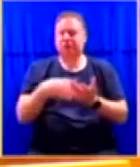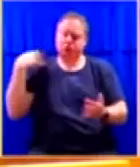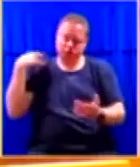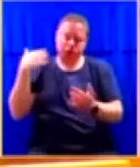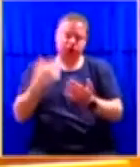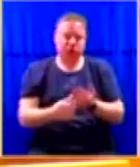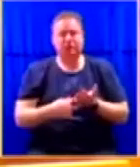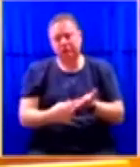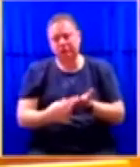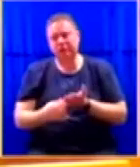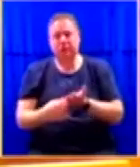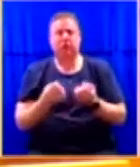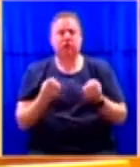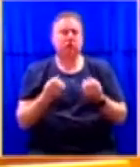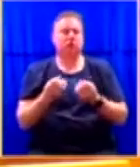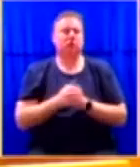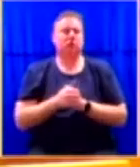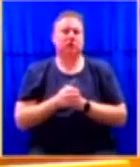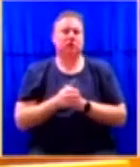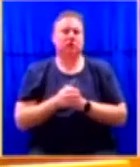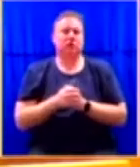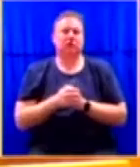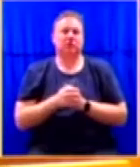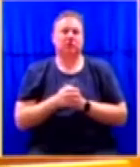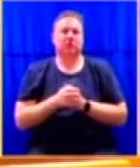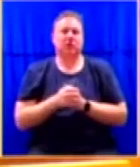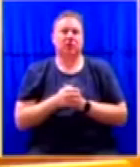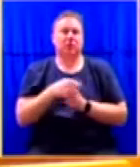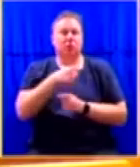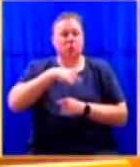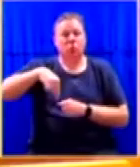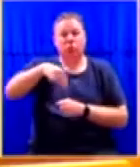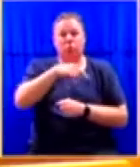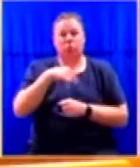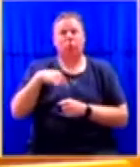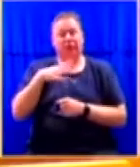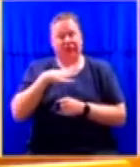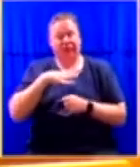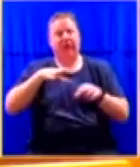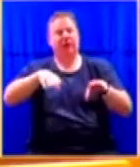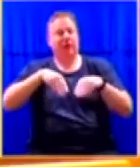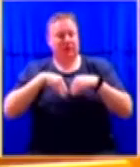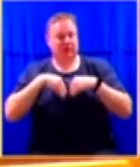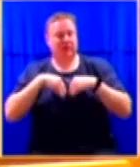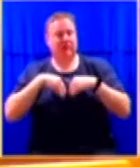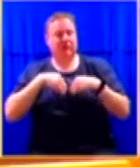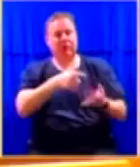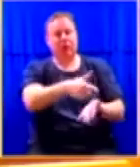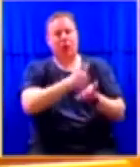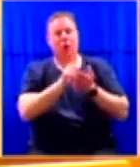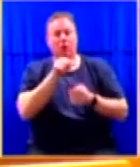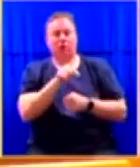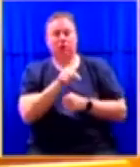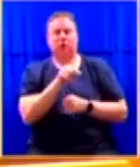places, including the governing party, that we did say we will, yes, accept this because of